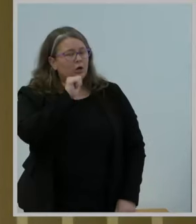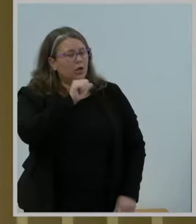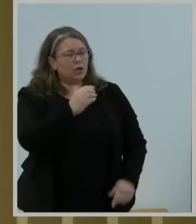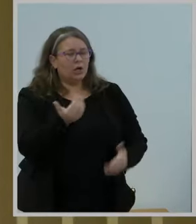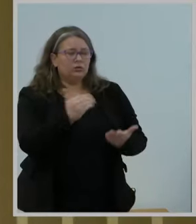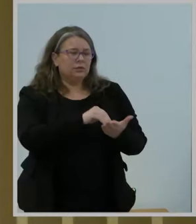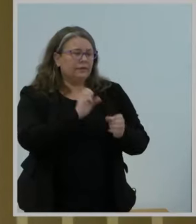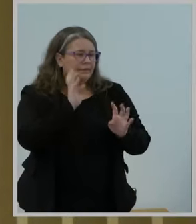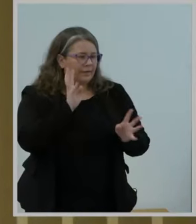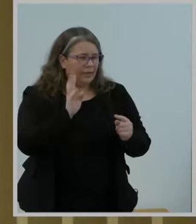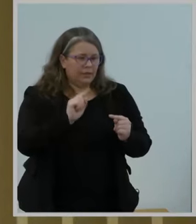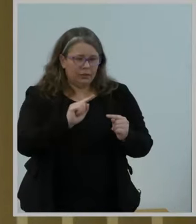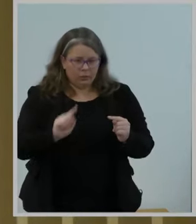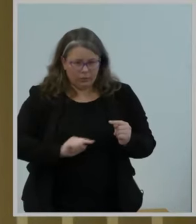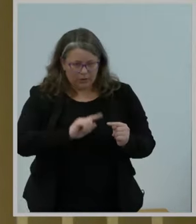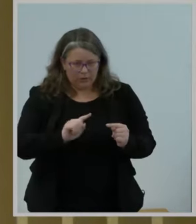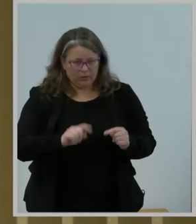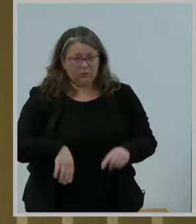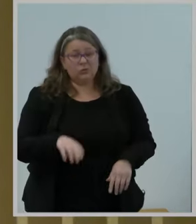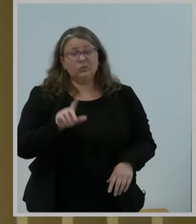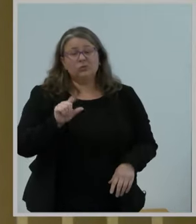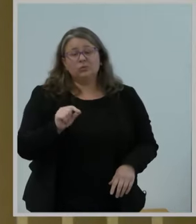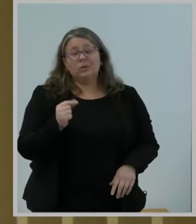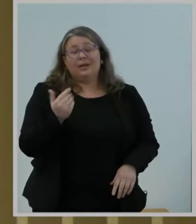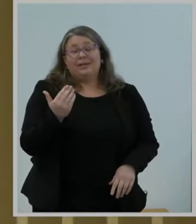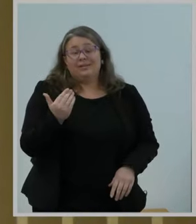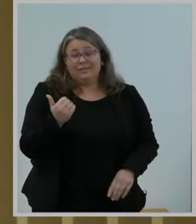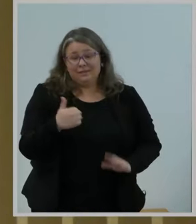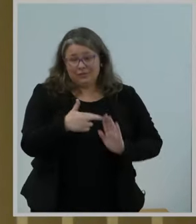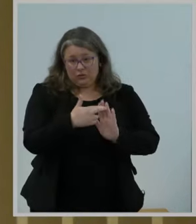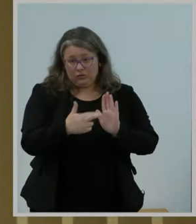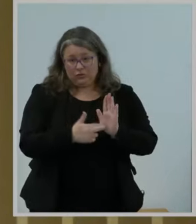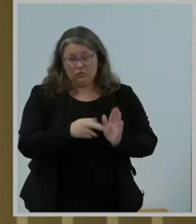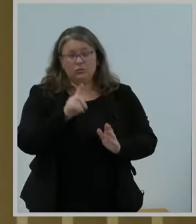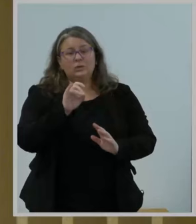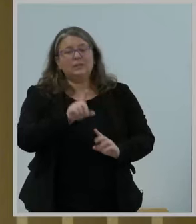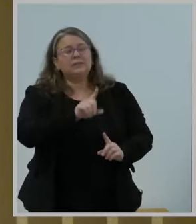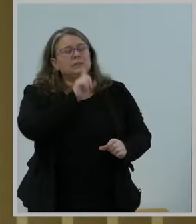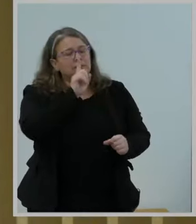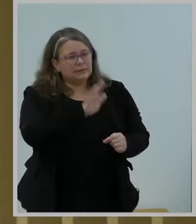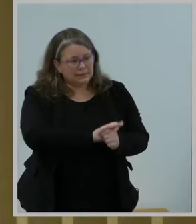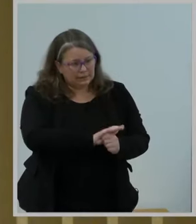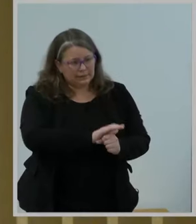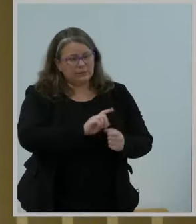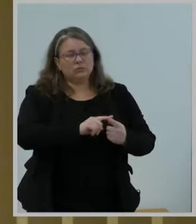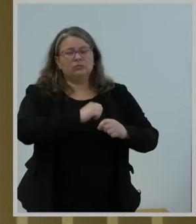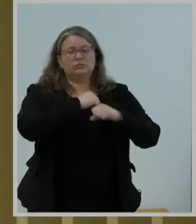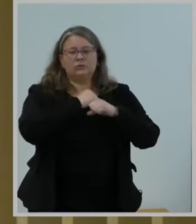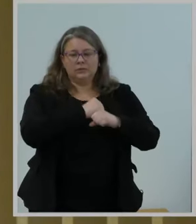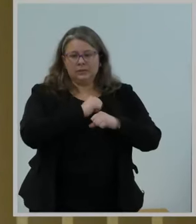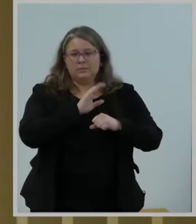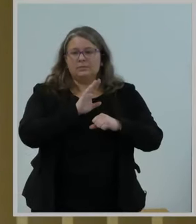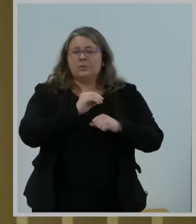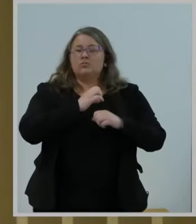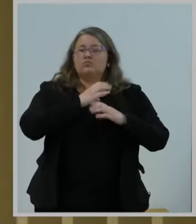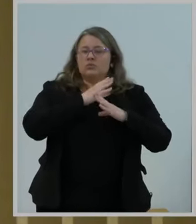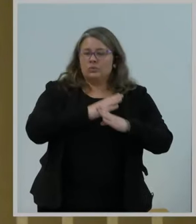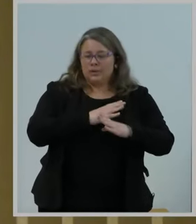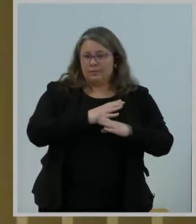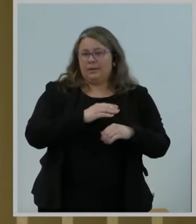designated to protect an open Internet by prohibiting conduct that we should all agree